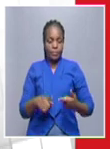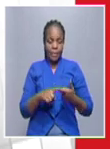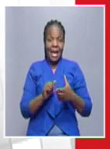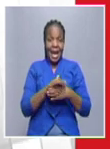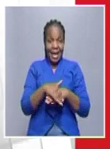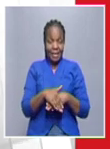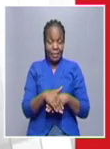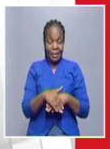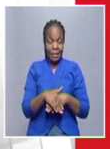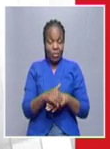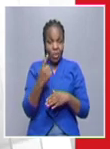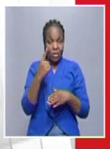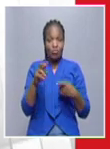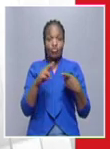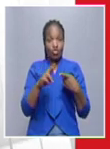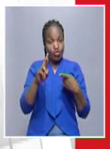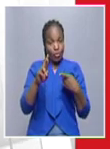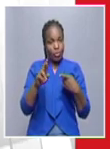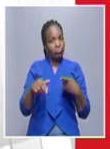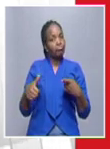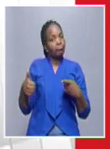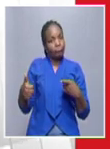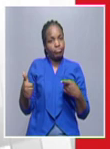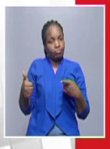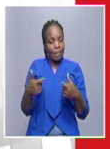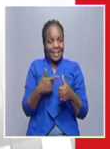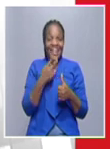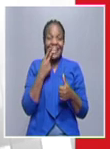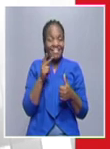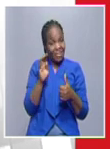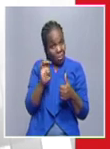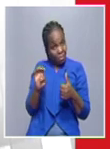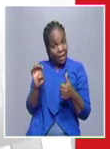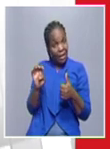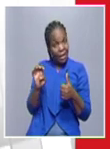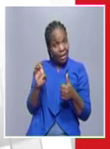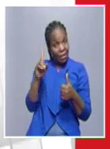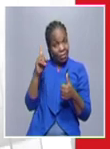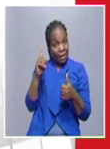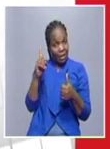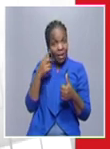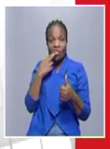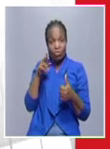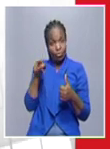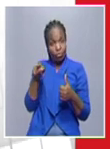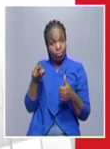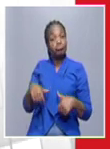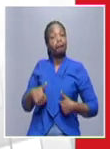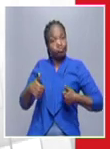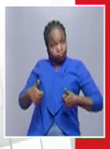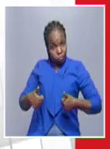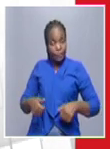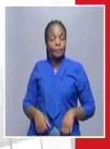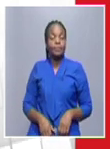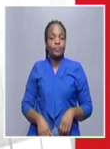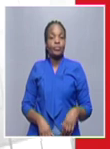one case at three hobos it has also recovered kavango east one case at rundu also recovered